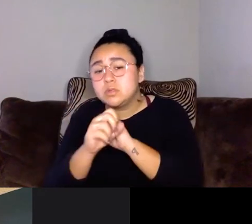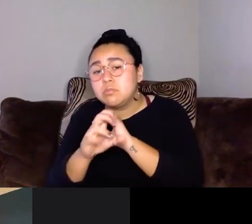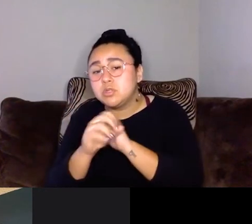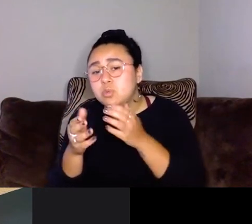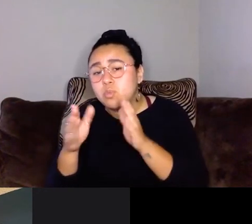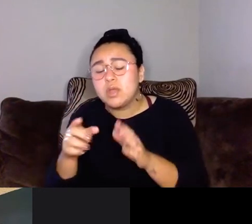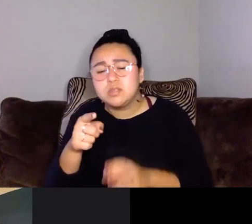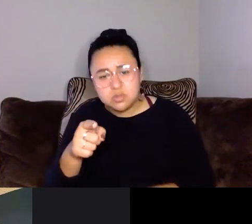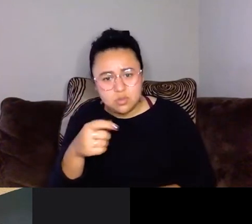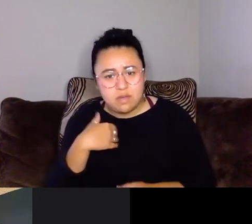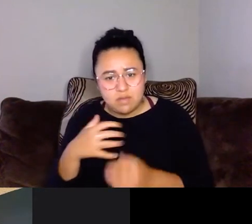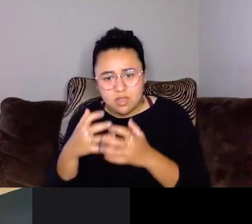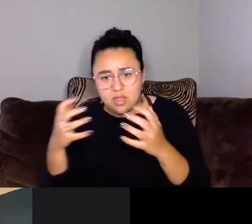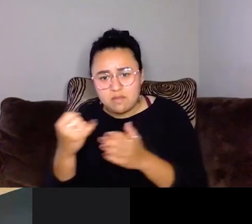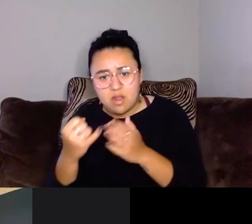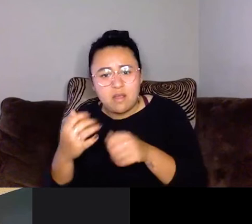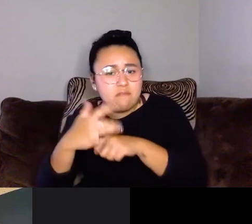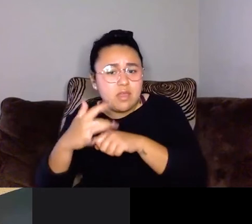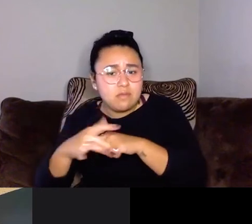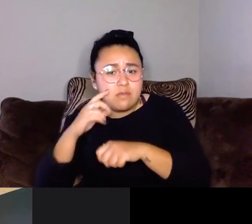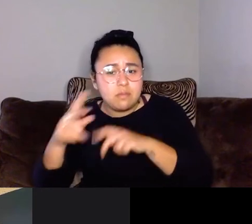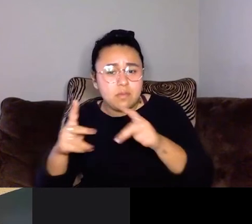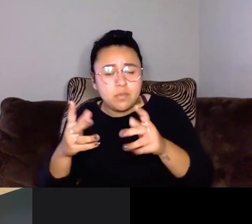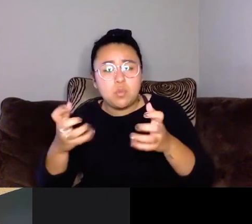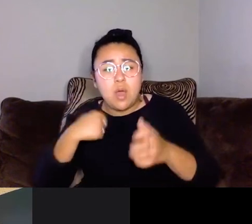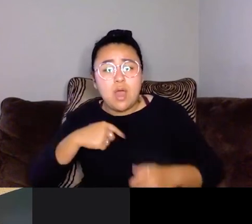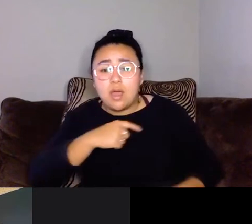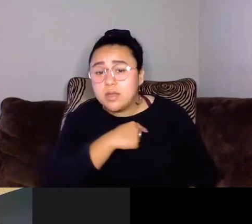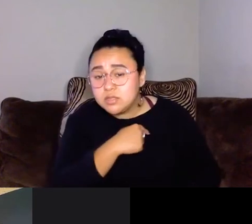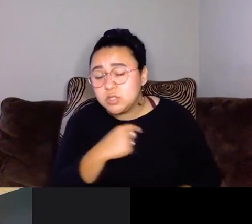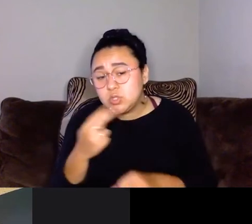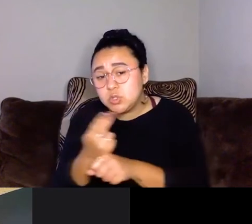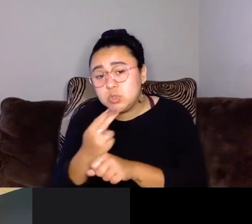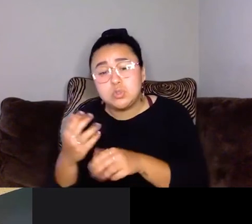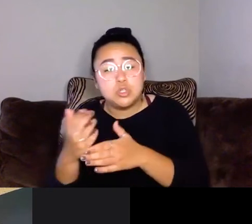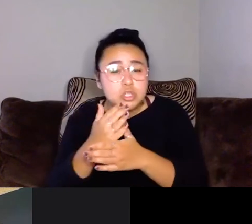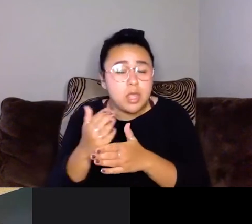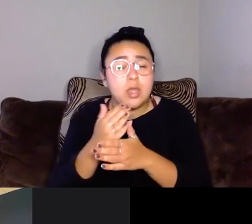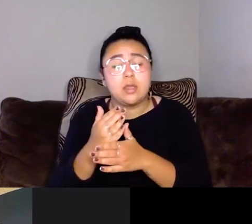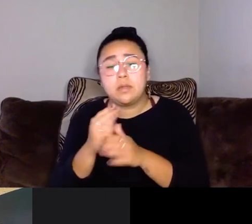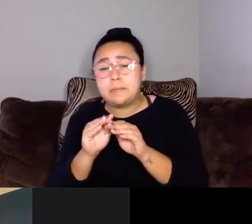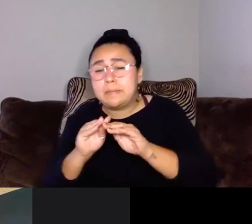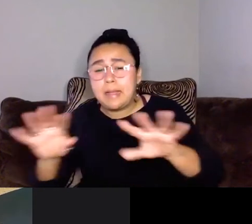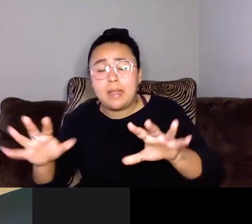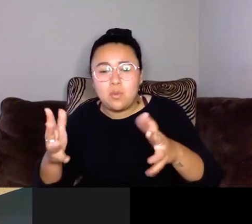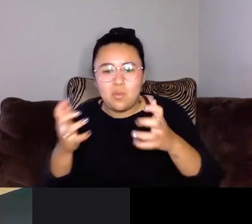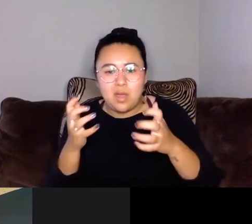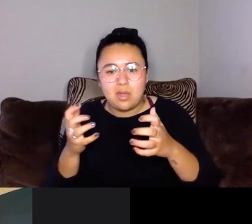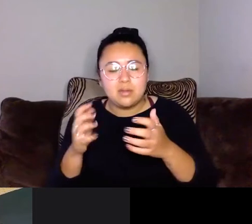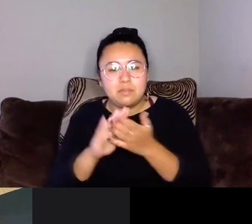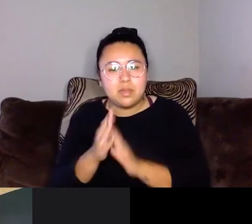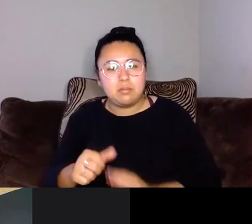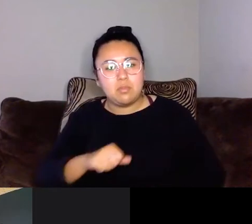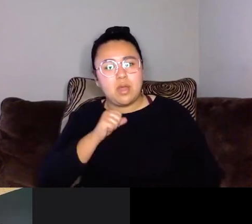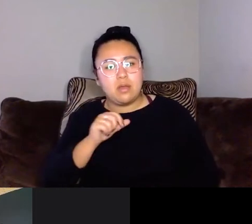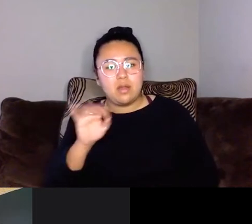but you have a lot of art that's available for people that you want us to use and share and, um, and, and be proud of,